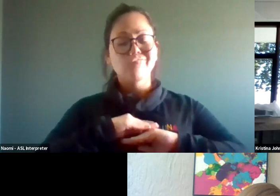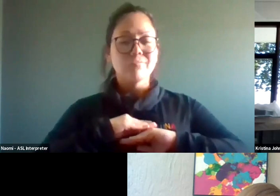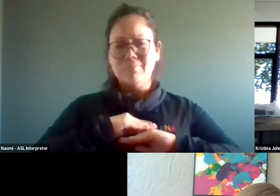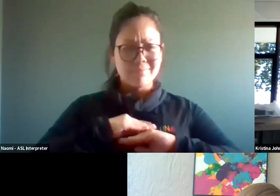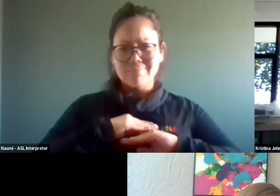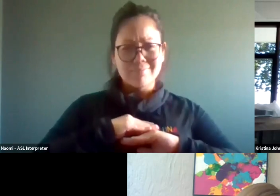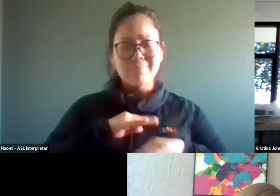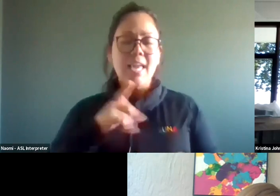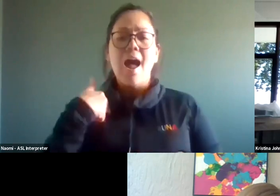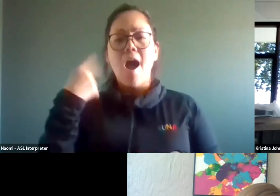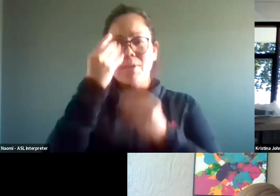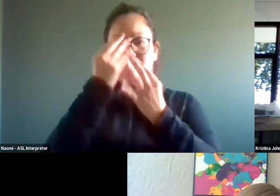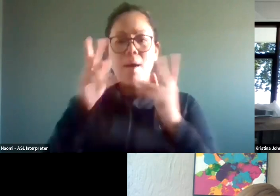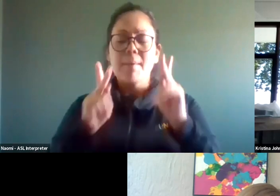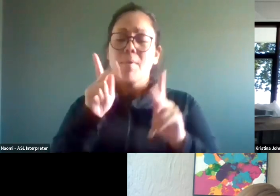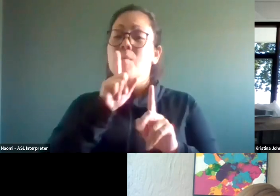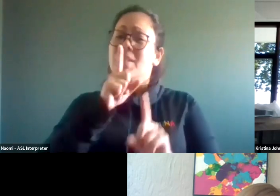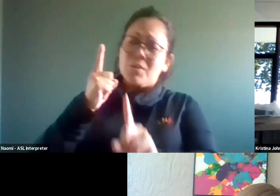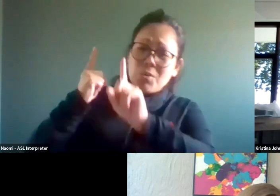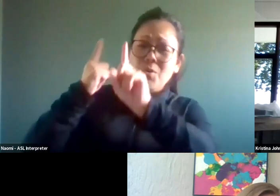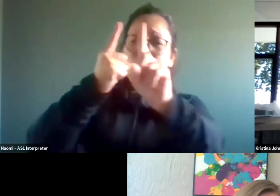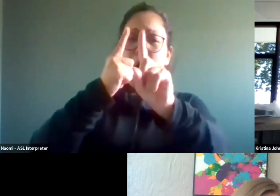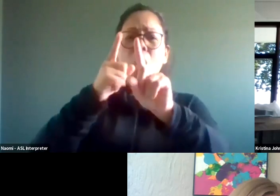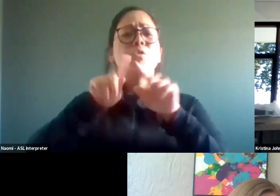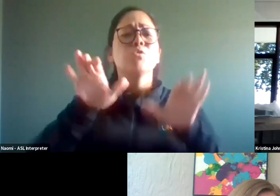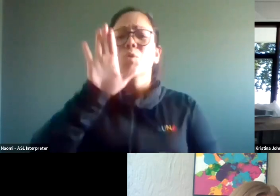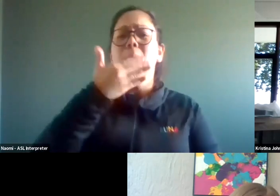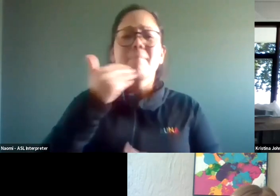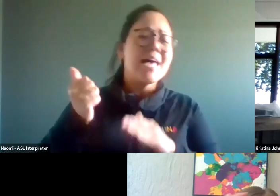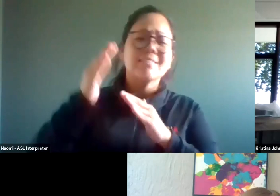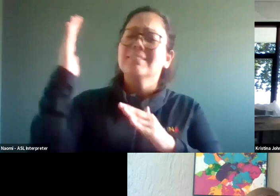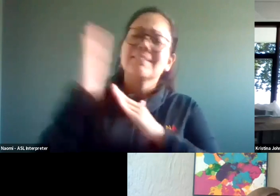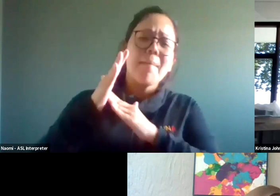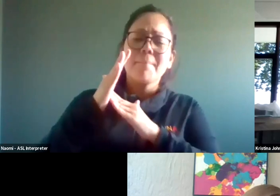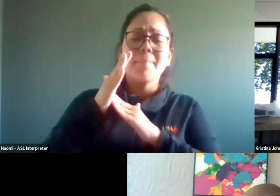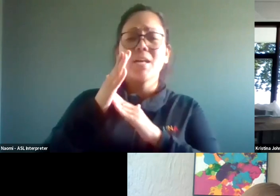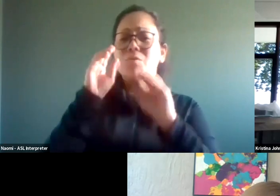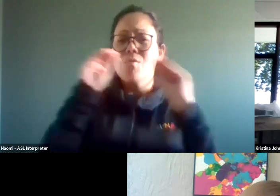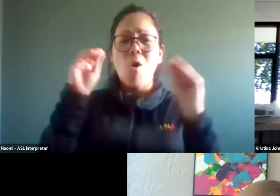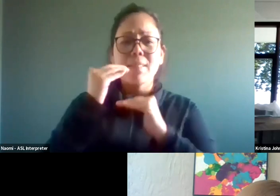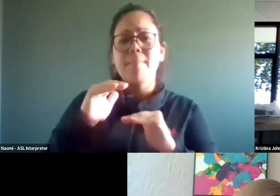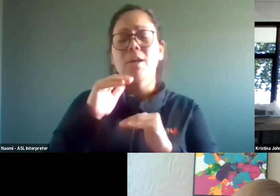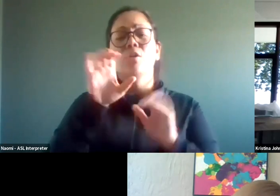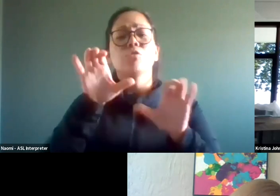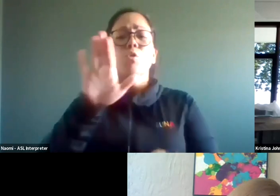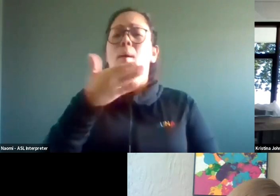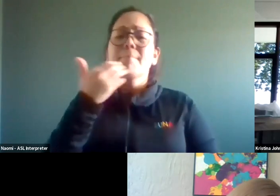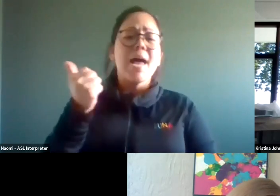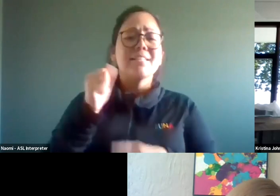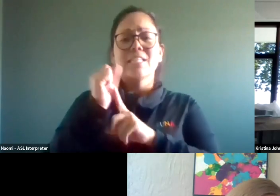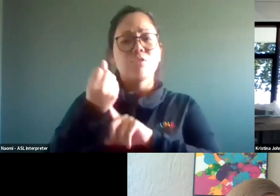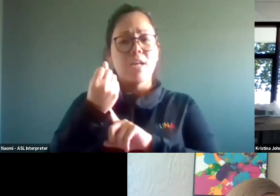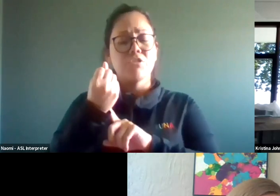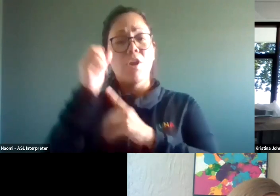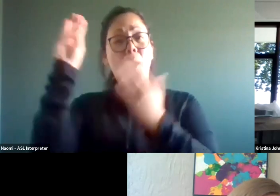do. But I tell people aim for the maximum, know, put the, you know, sky's the limit, the best case scenario, put it on the